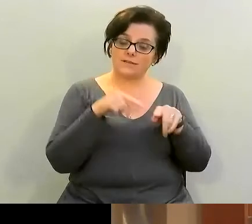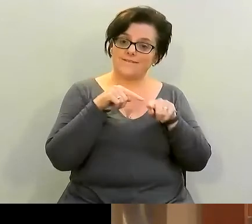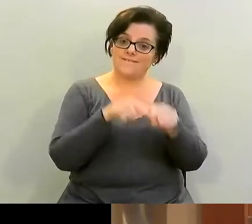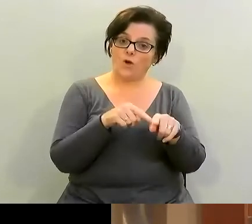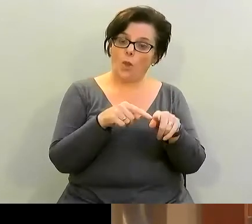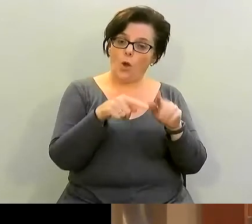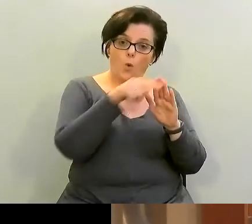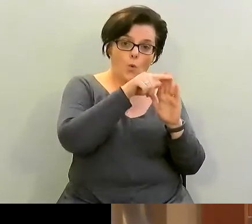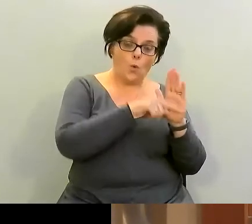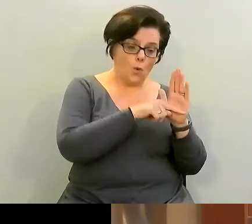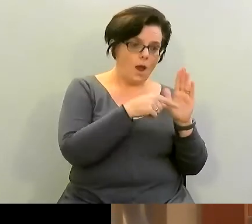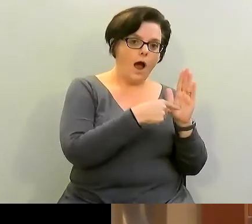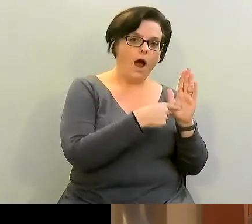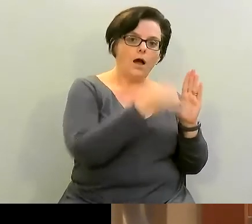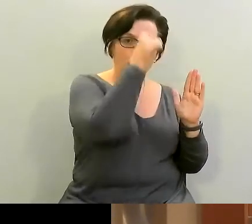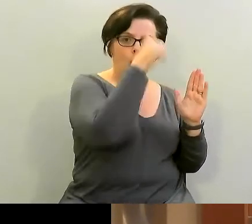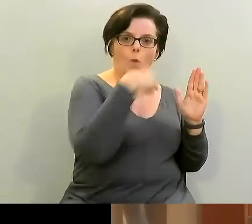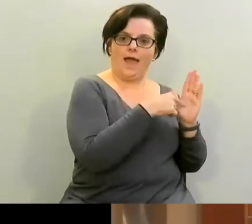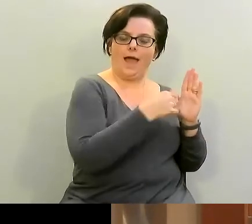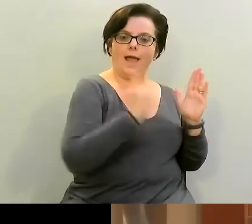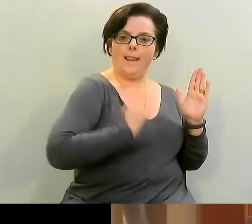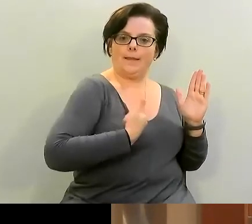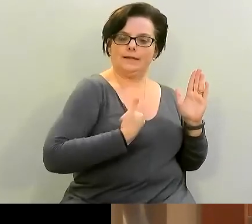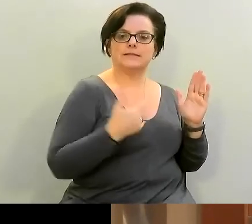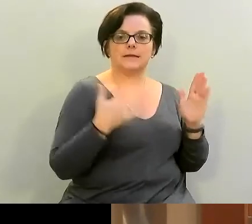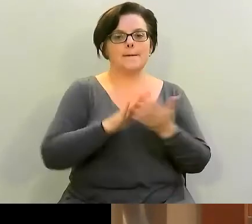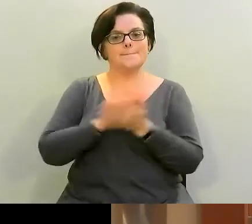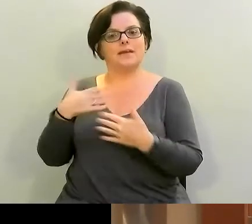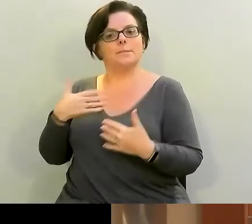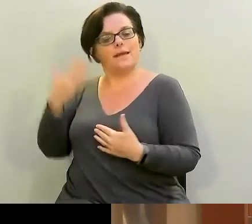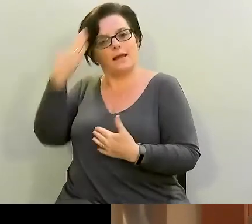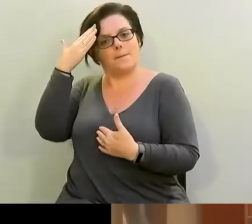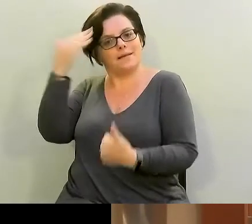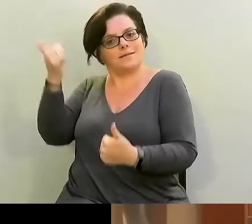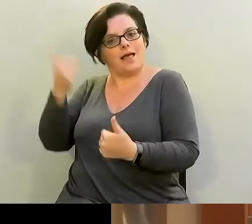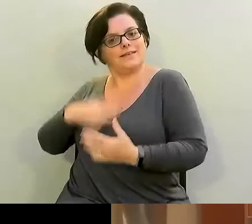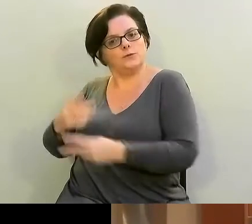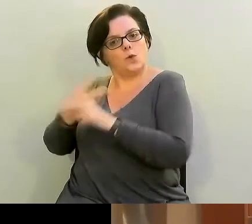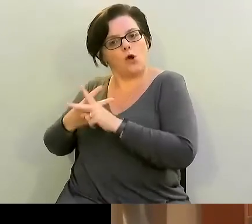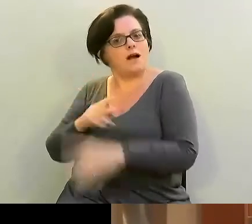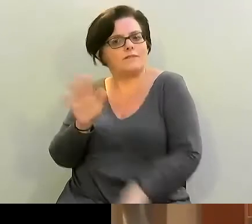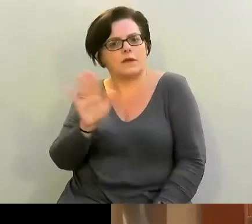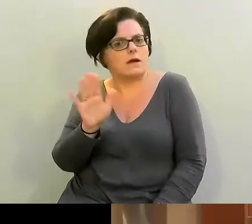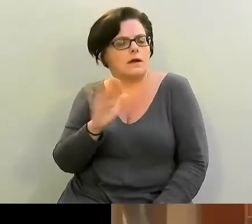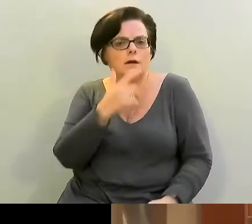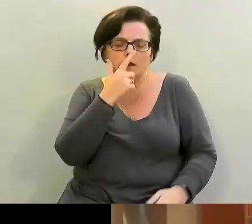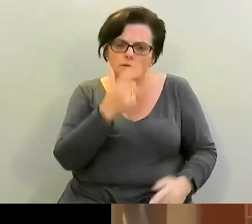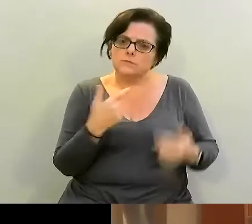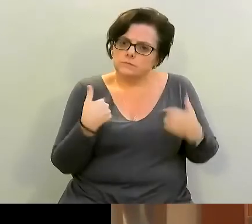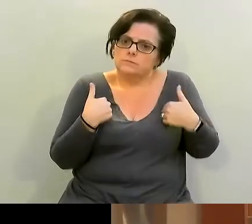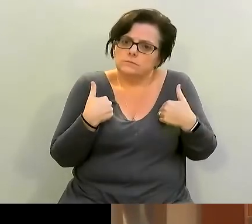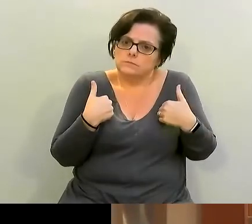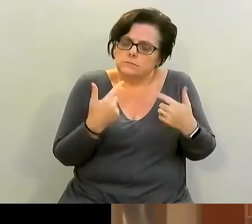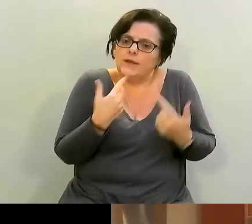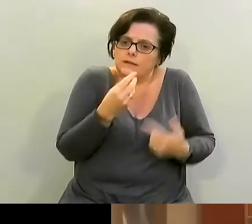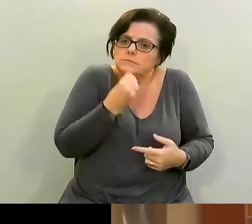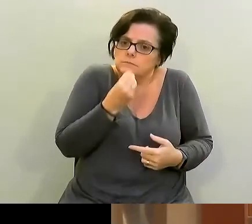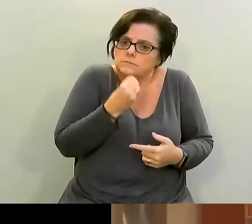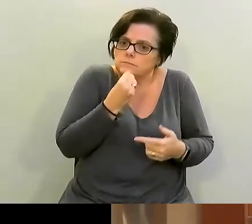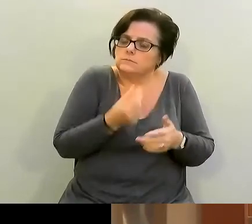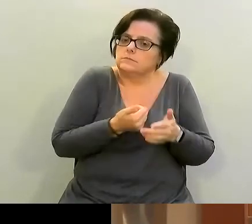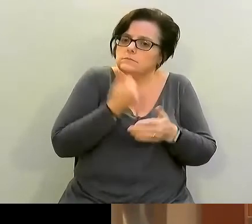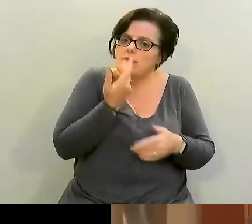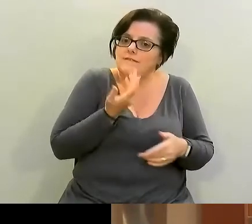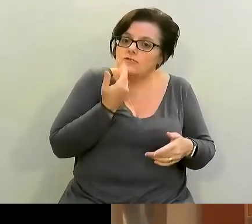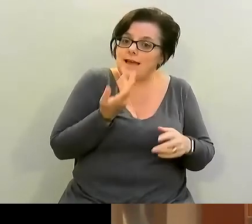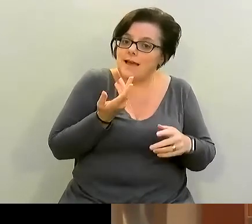be taking care of your mental well-being eating is something we all have to do in fact we do this several times a day and if we